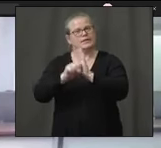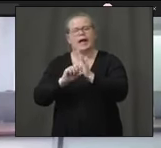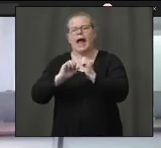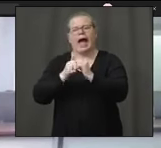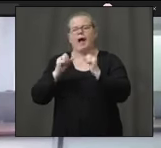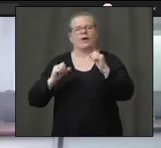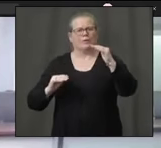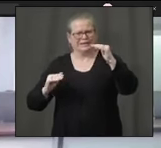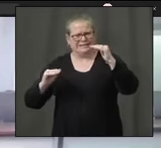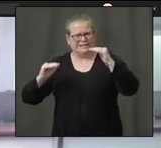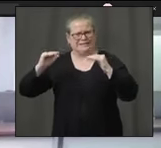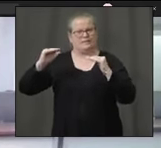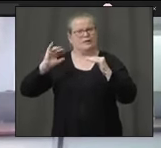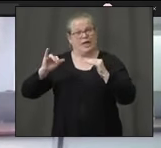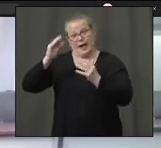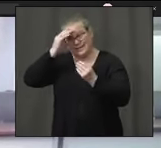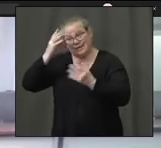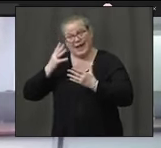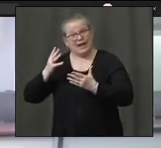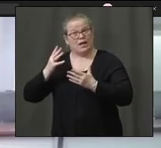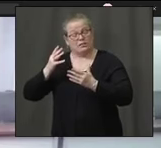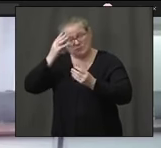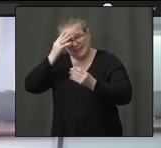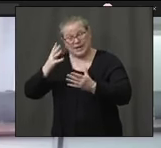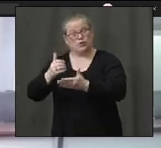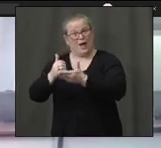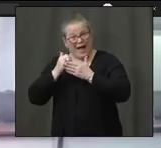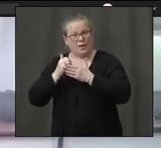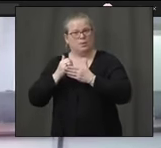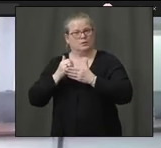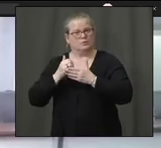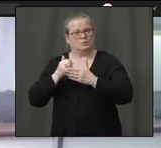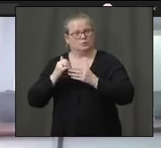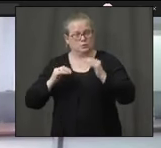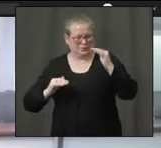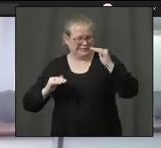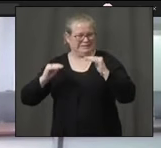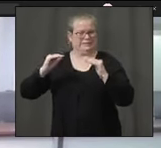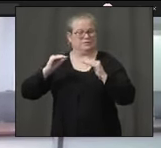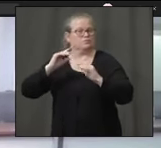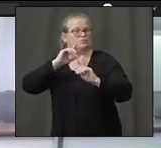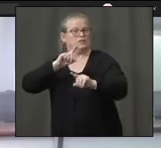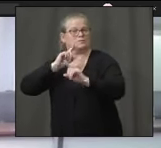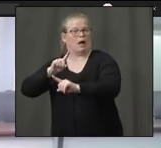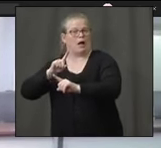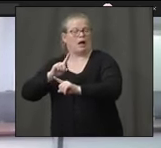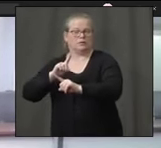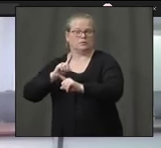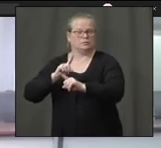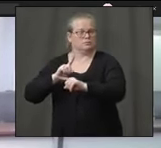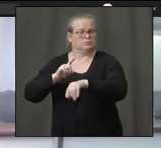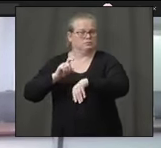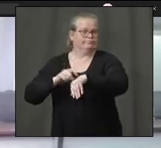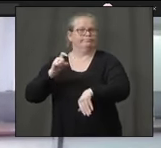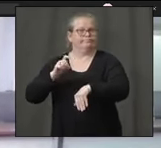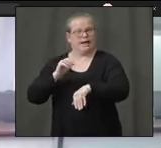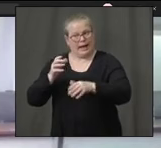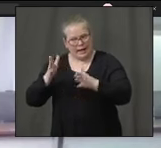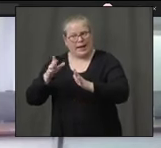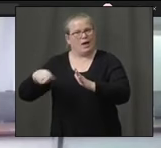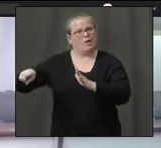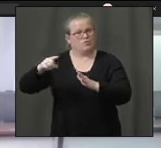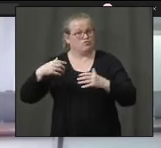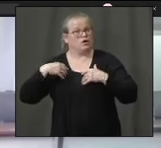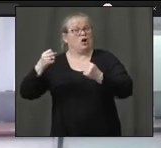knowledge and data to have an equitable response and an equitable recovery once the pandemic recovery is underway. So